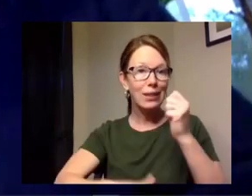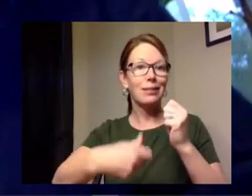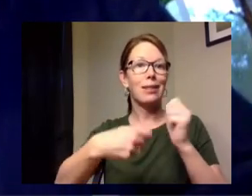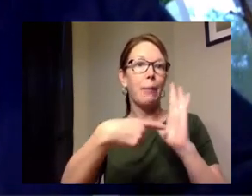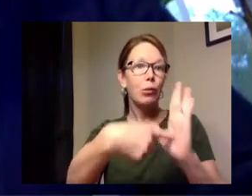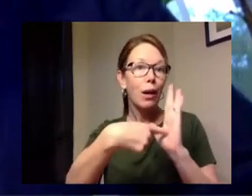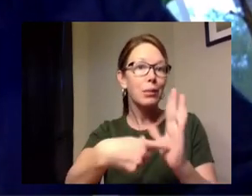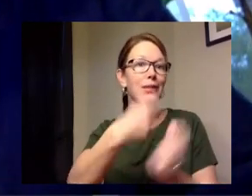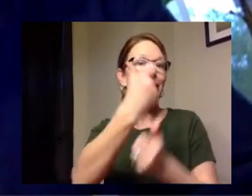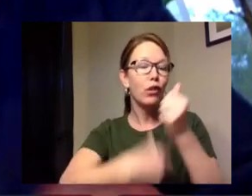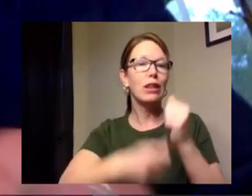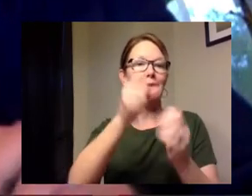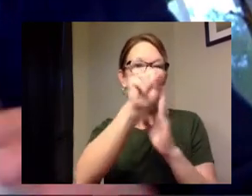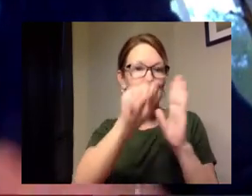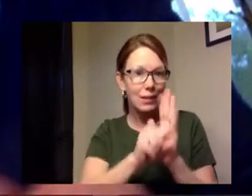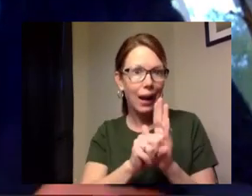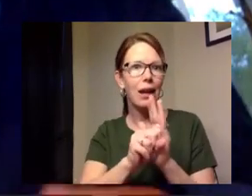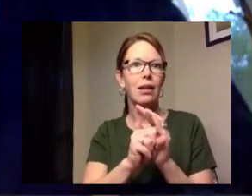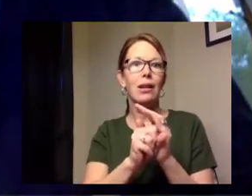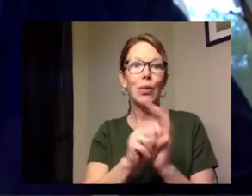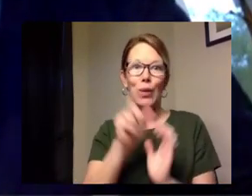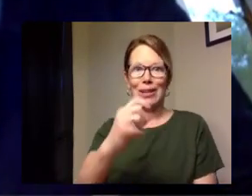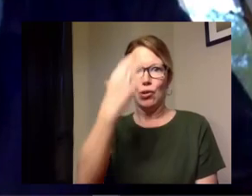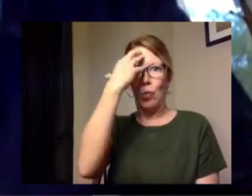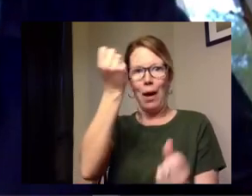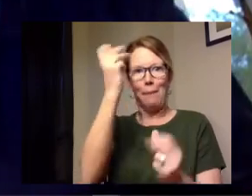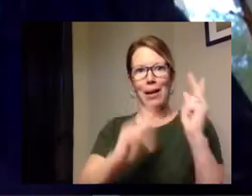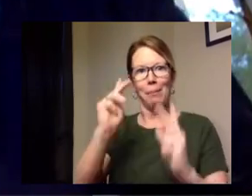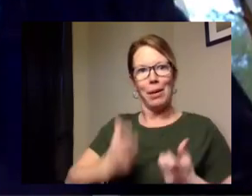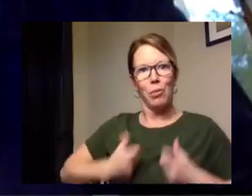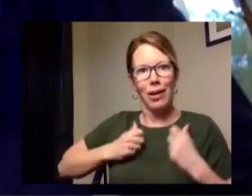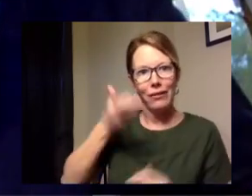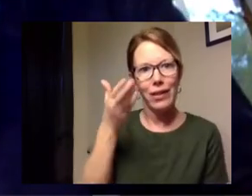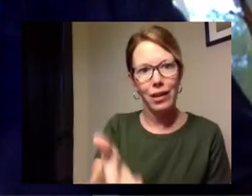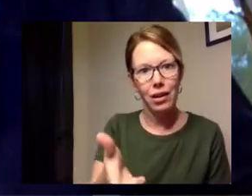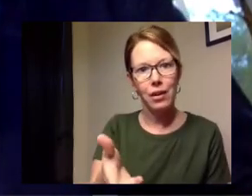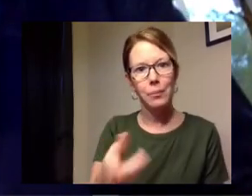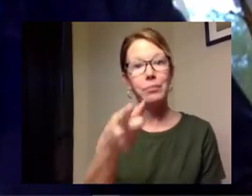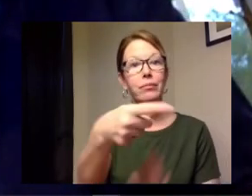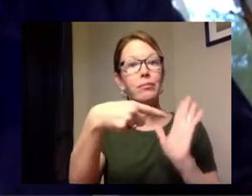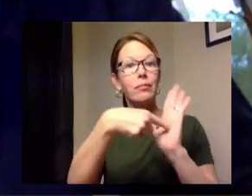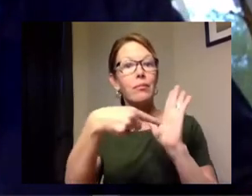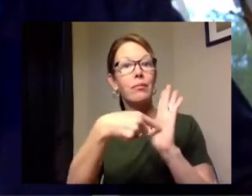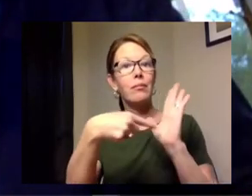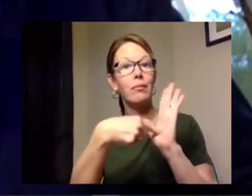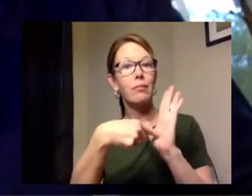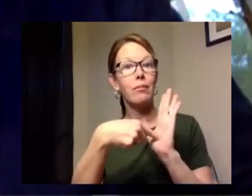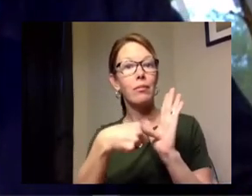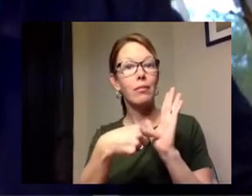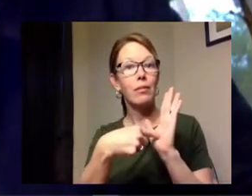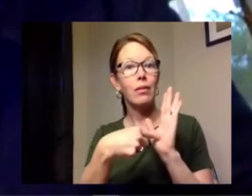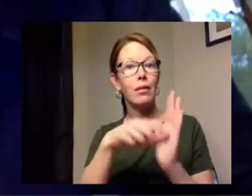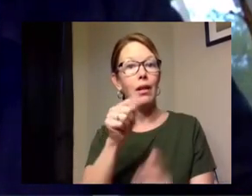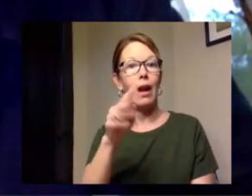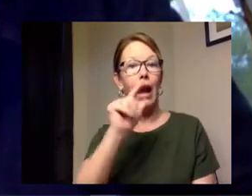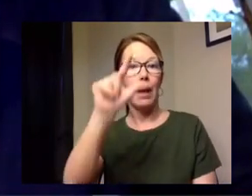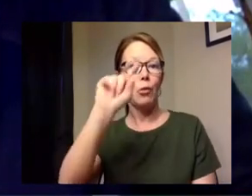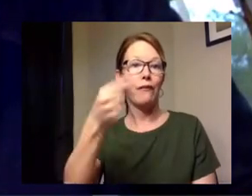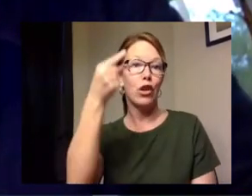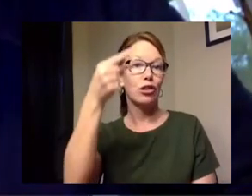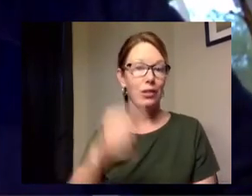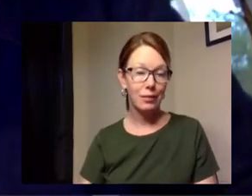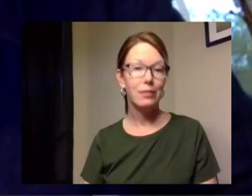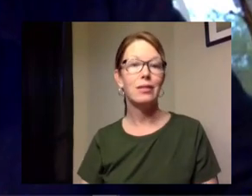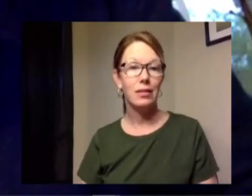representation in all levels of government now this is due april 1st